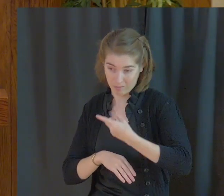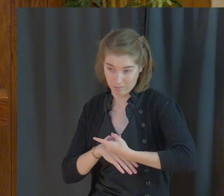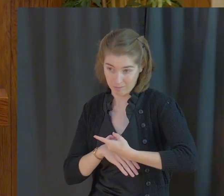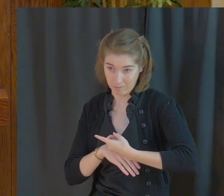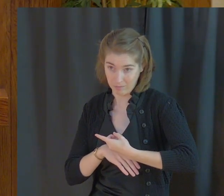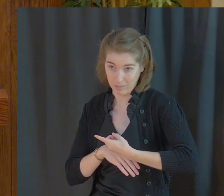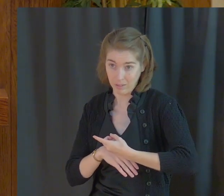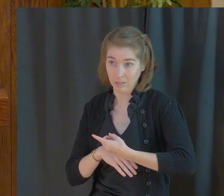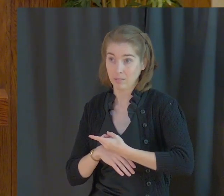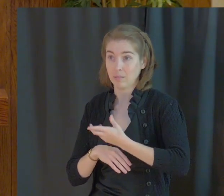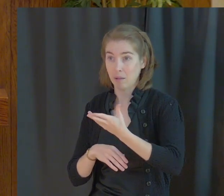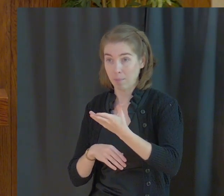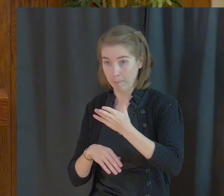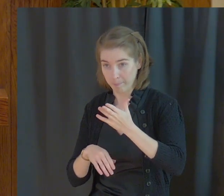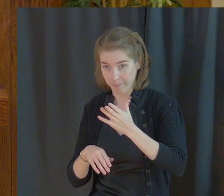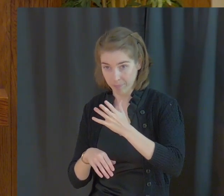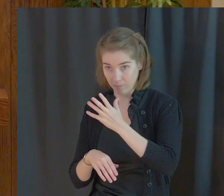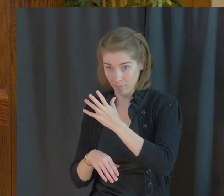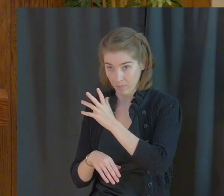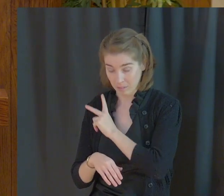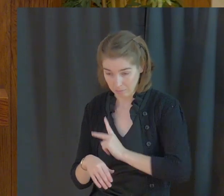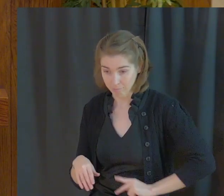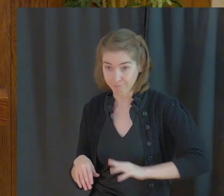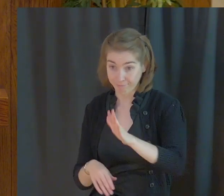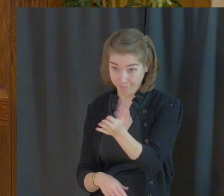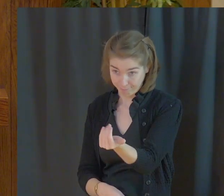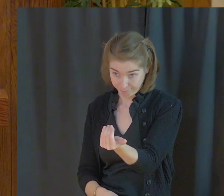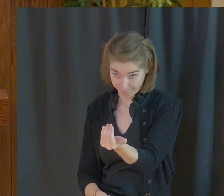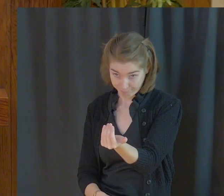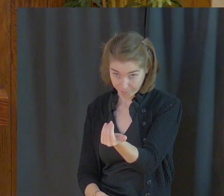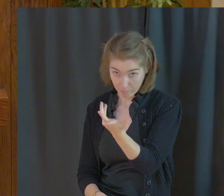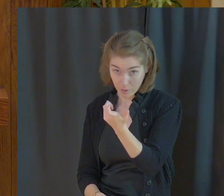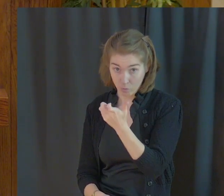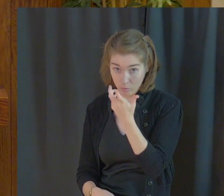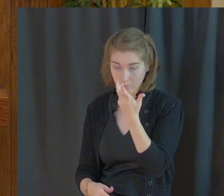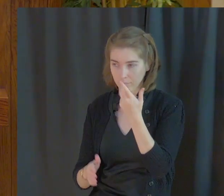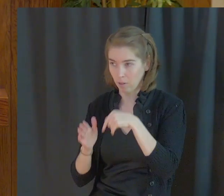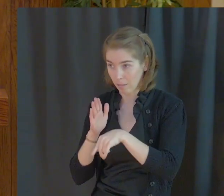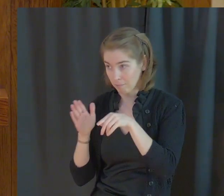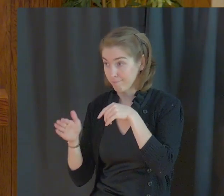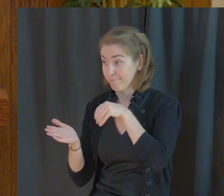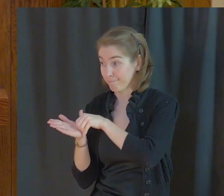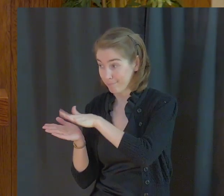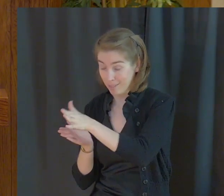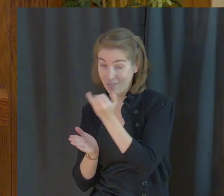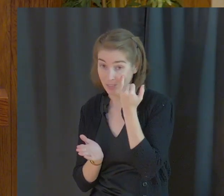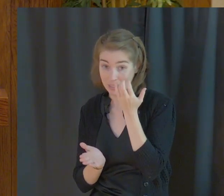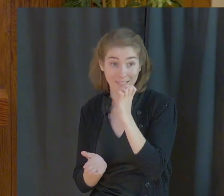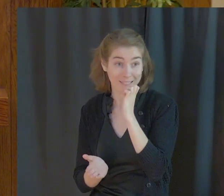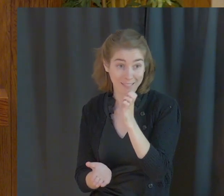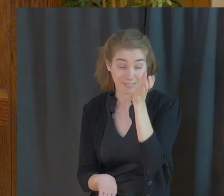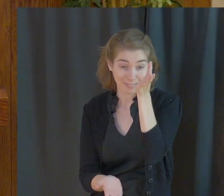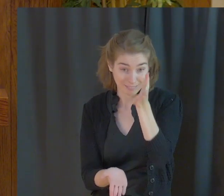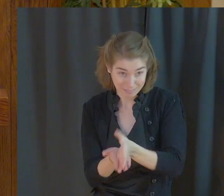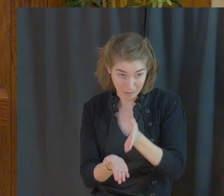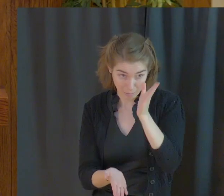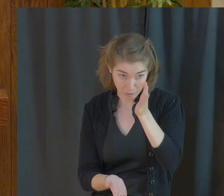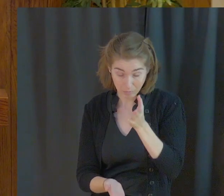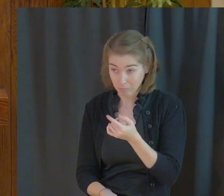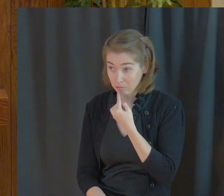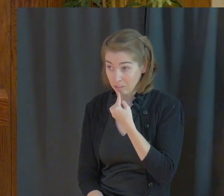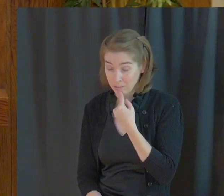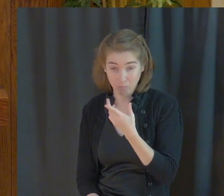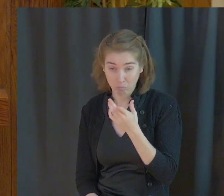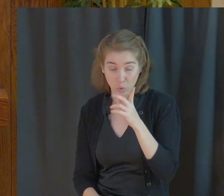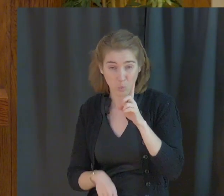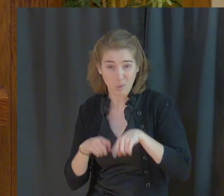before the emperor. He was threatened with banishment if he did not cease his preaching. And he responded, Sire,